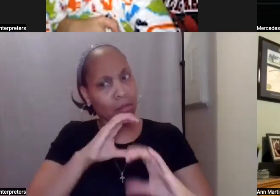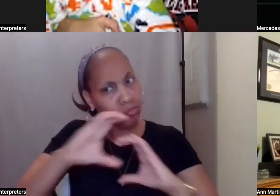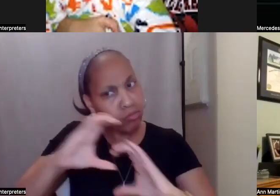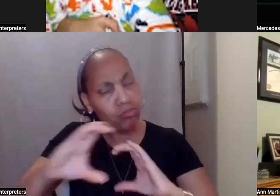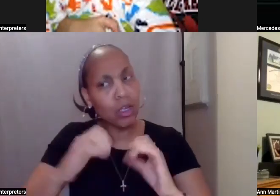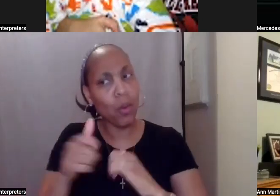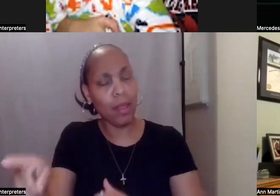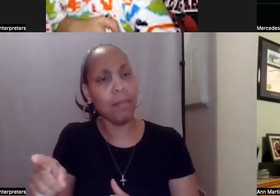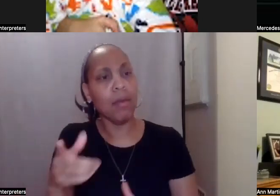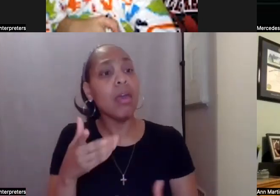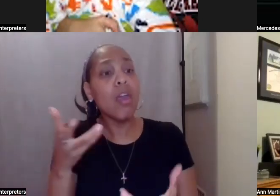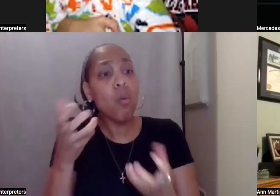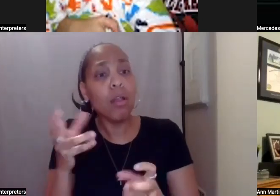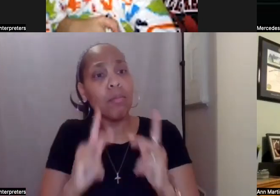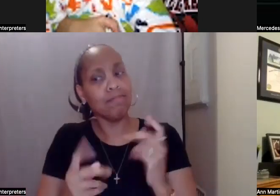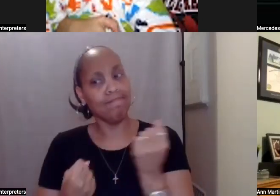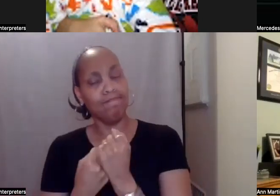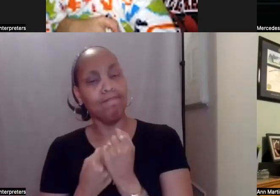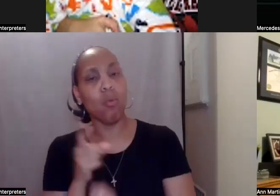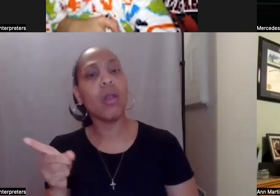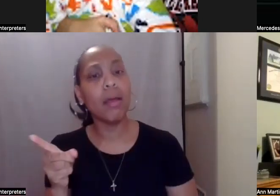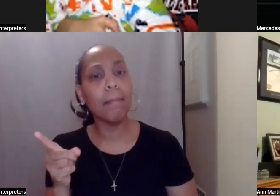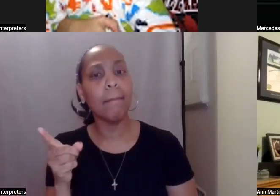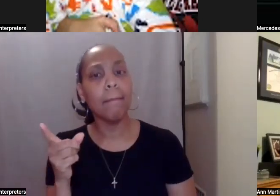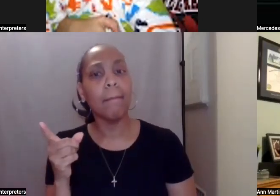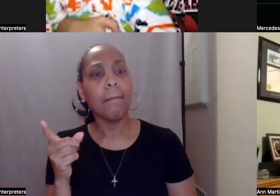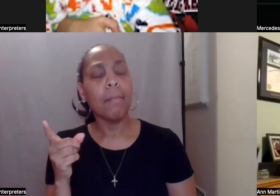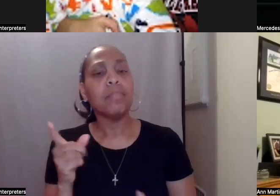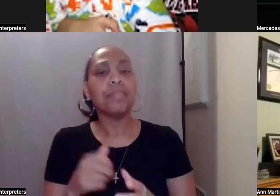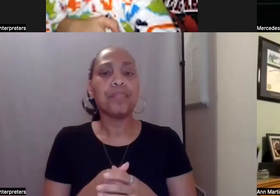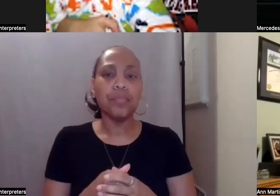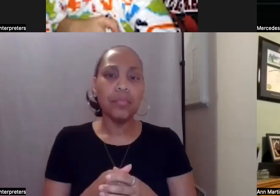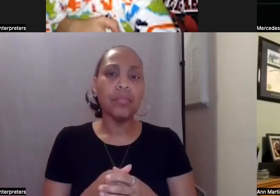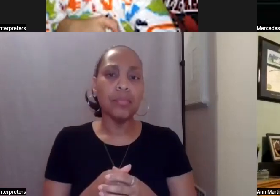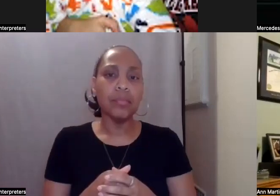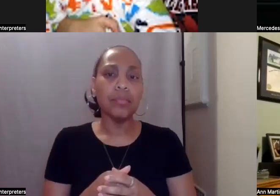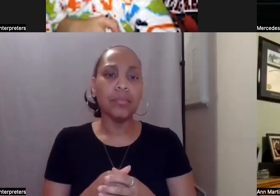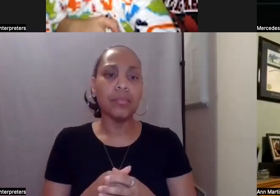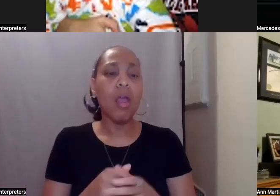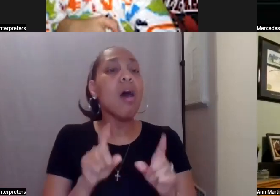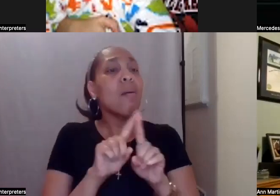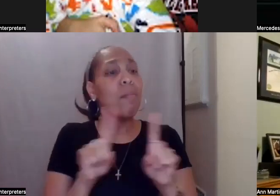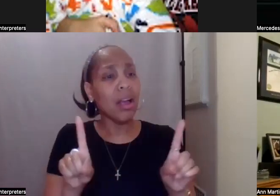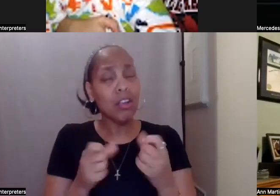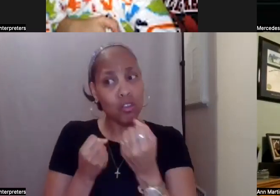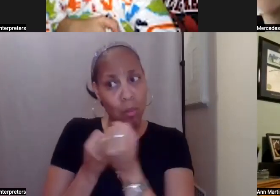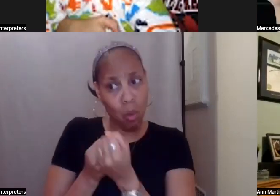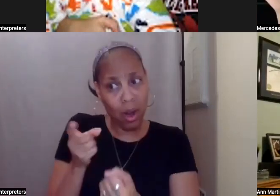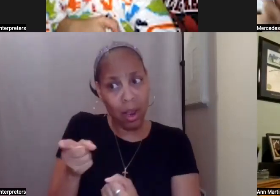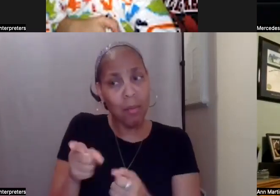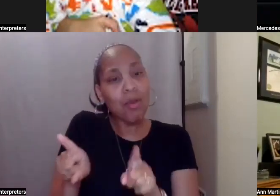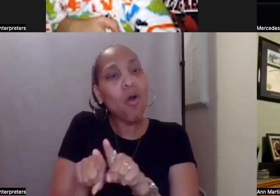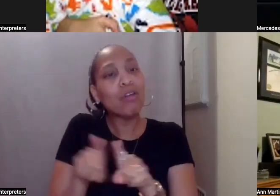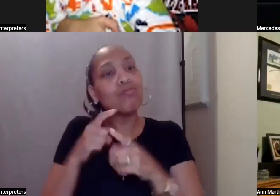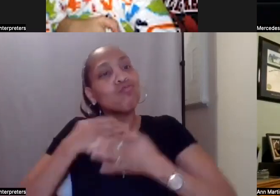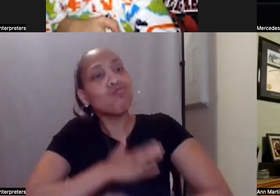And also the people he wants to support him. He wants them to be enjoying the same things that he